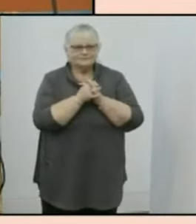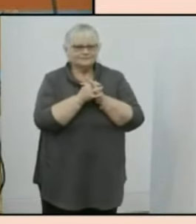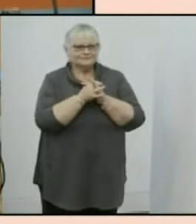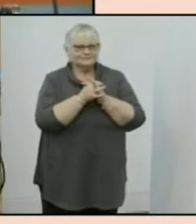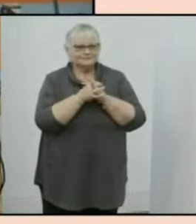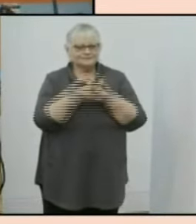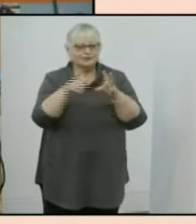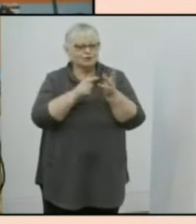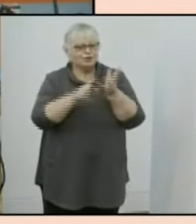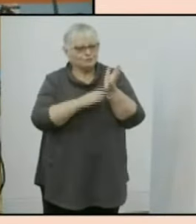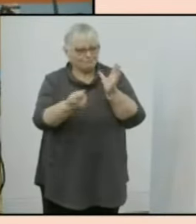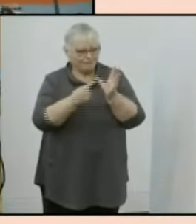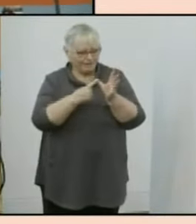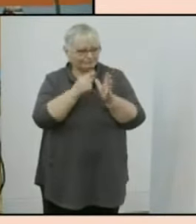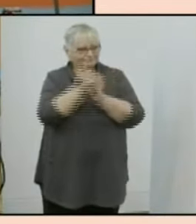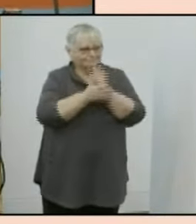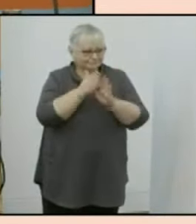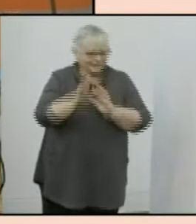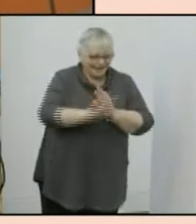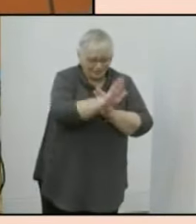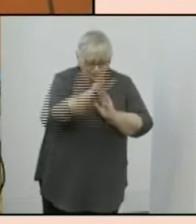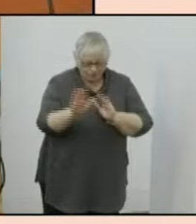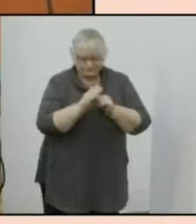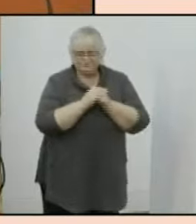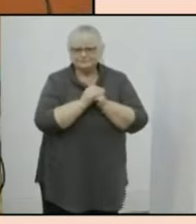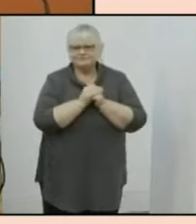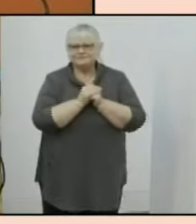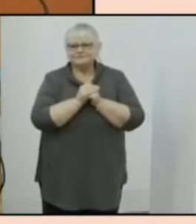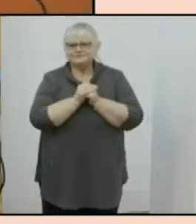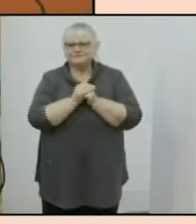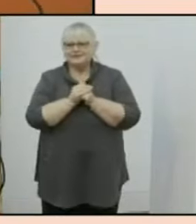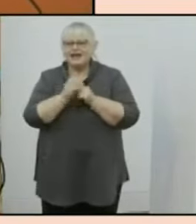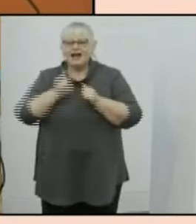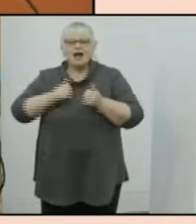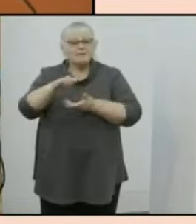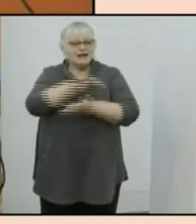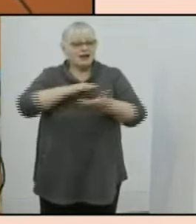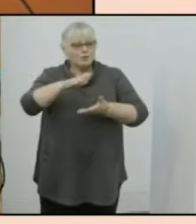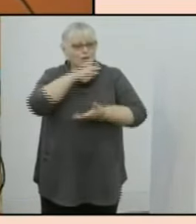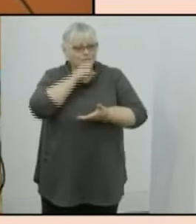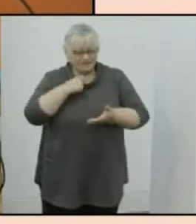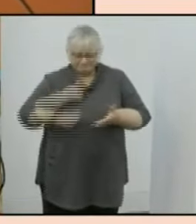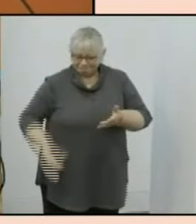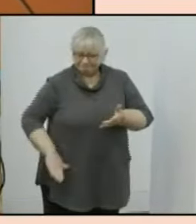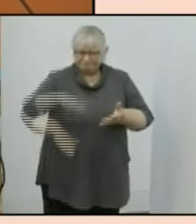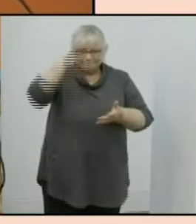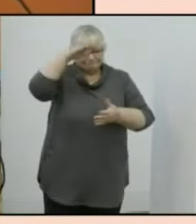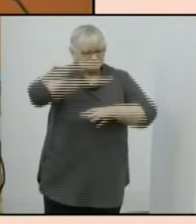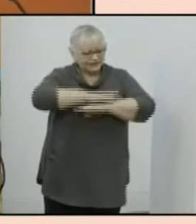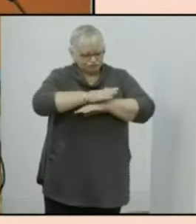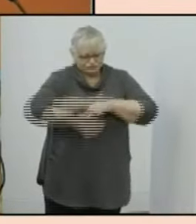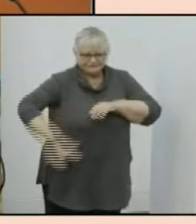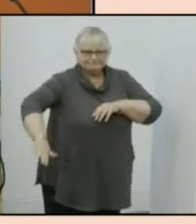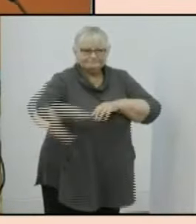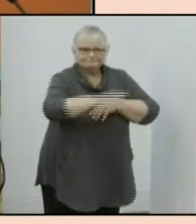Yulma hello uh as was just said I'm an honourable man I've grown up here on country all my life